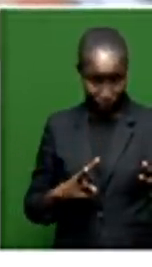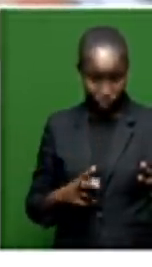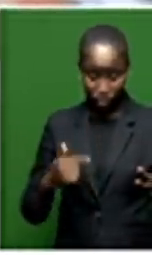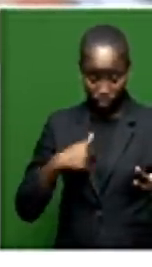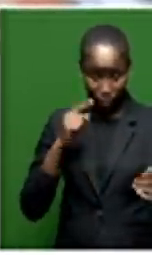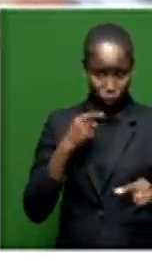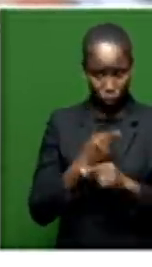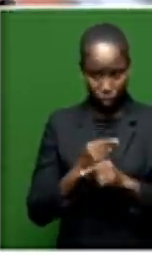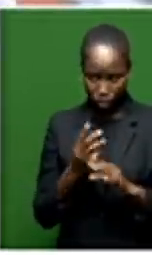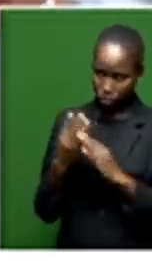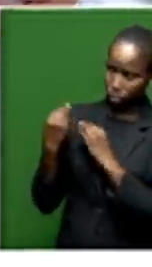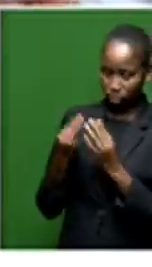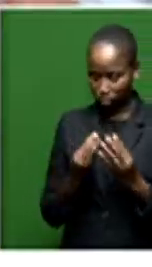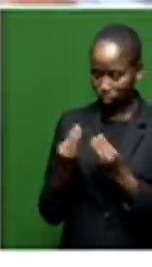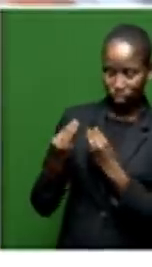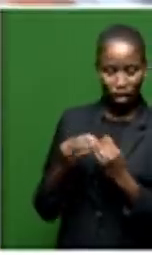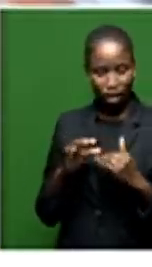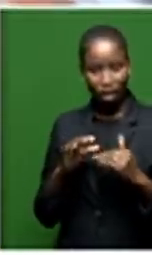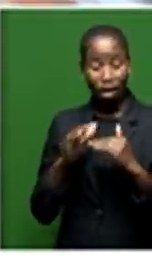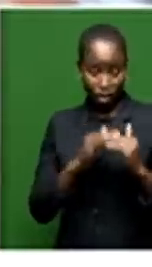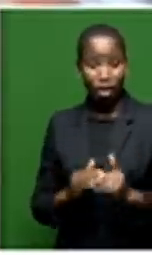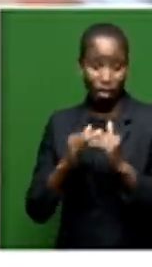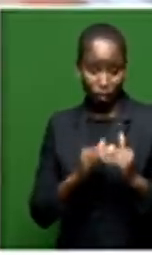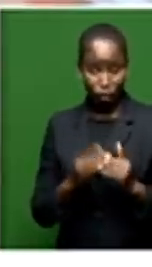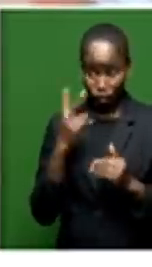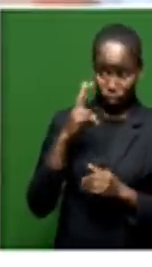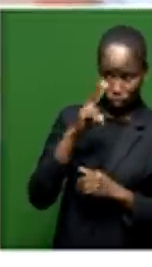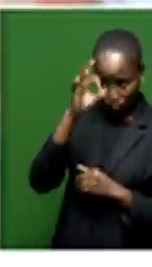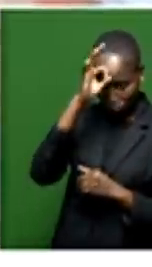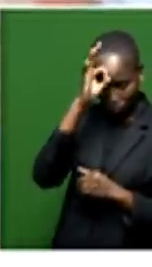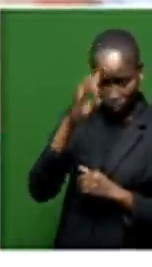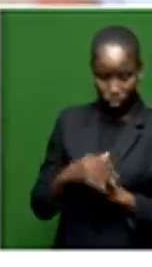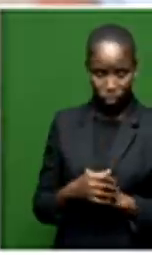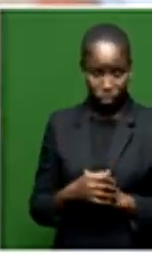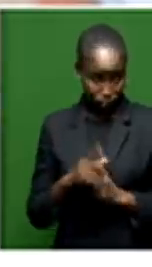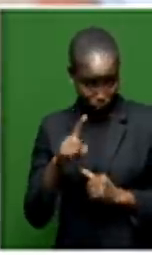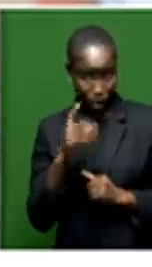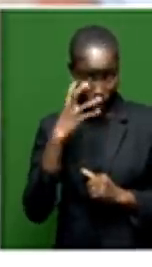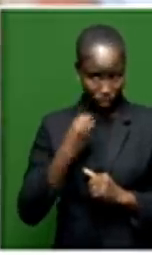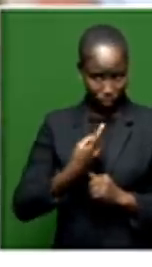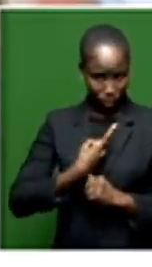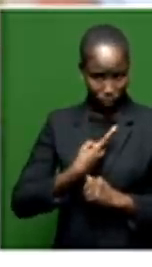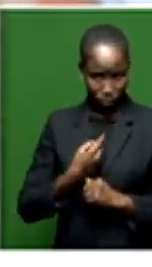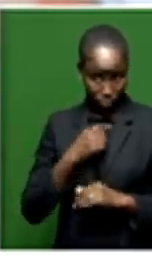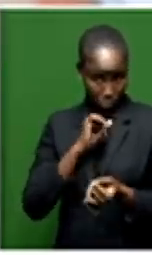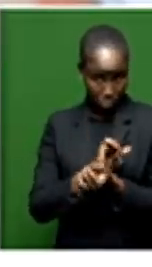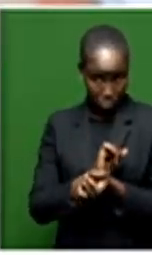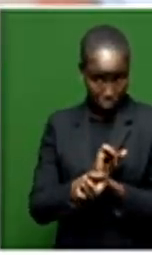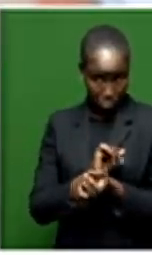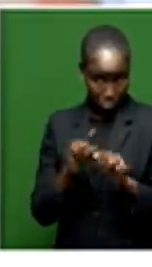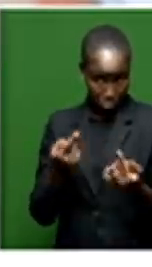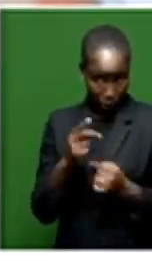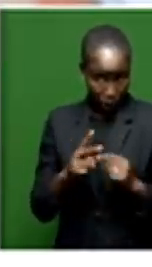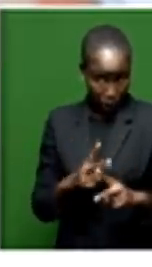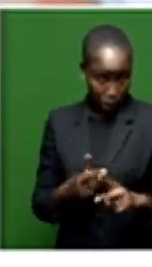my shoulder there where the police officers are and ask myself, am I not going to be arrested again live